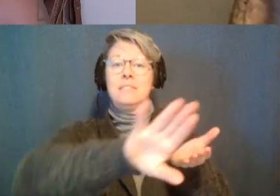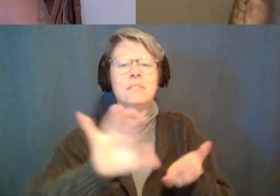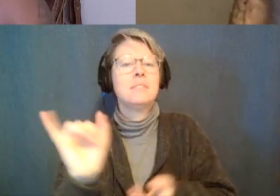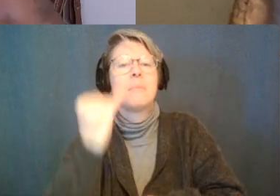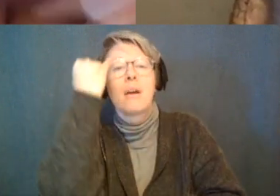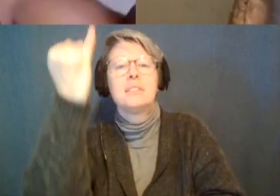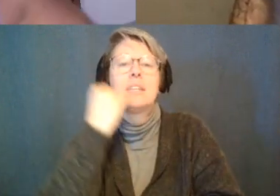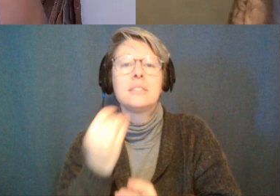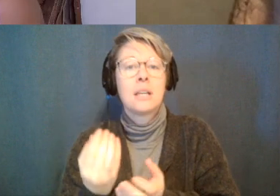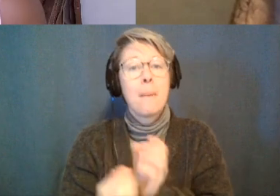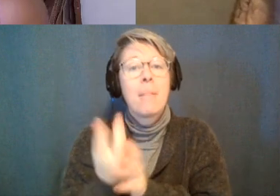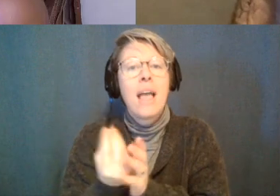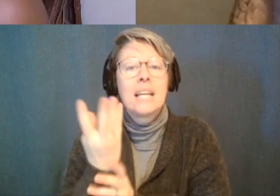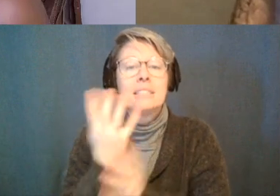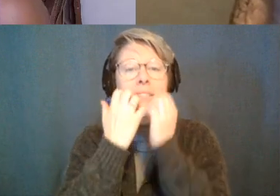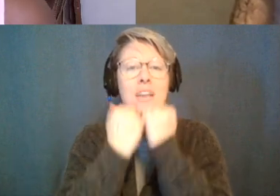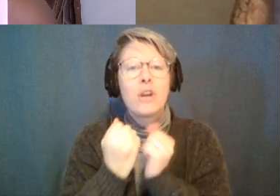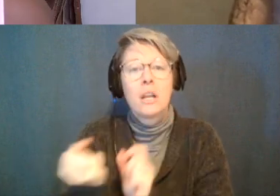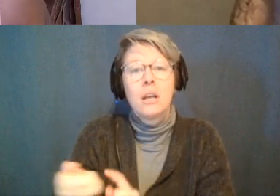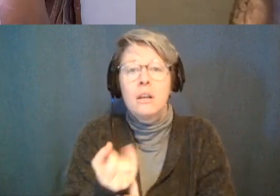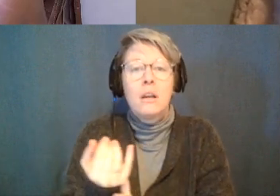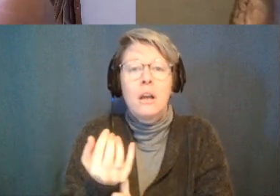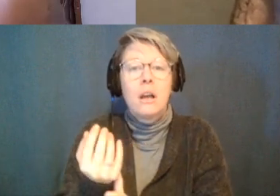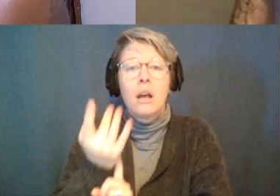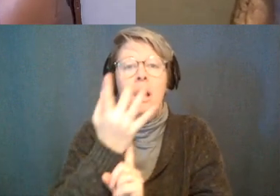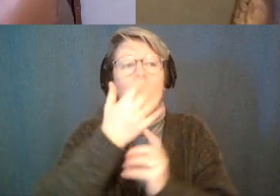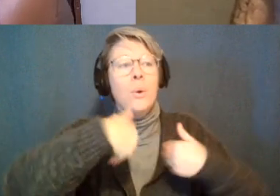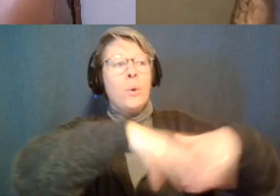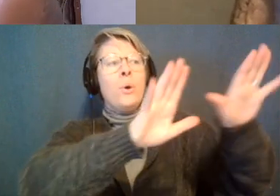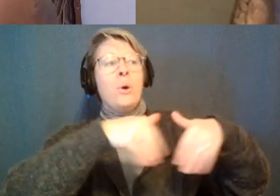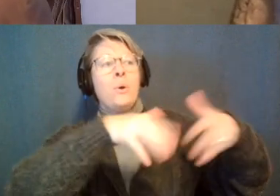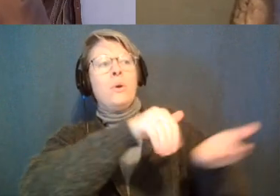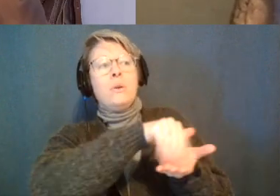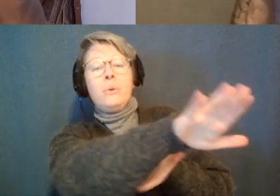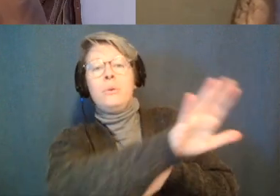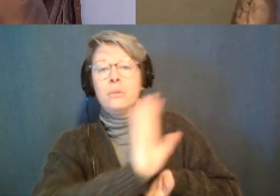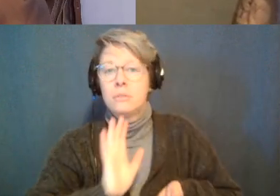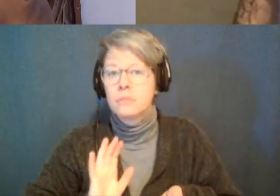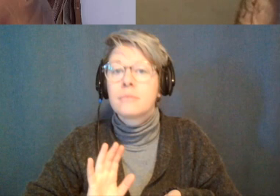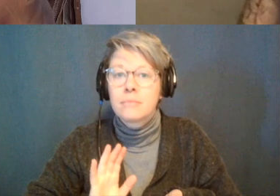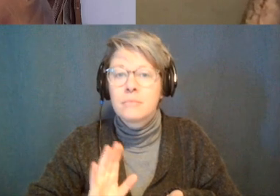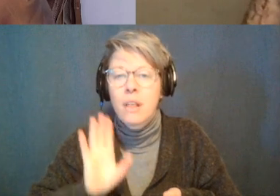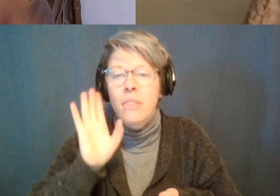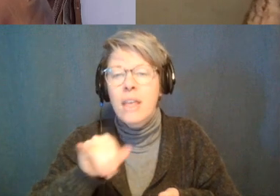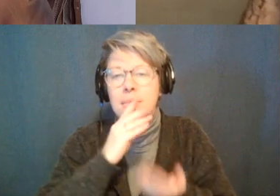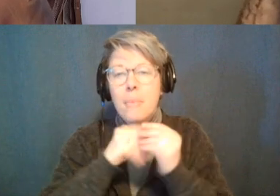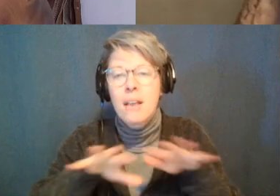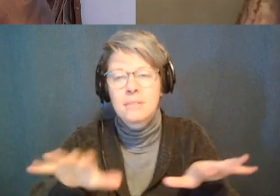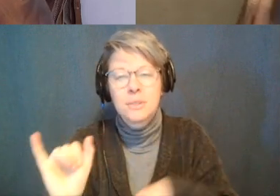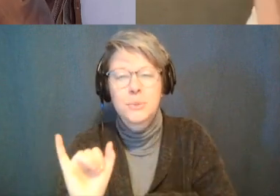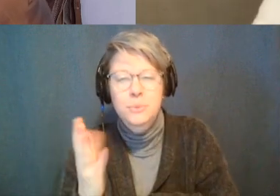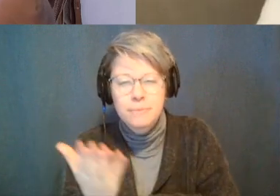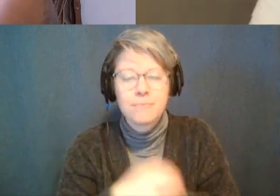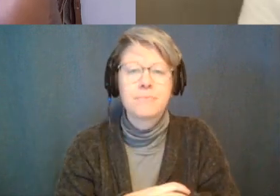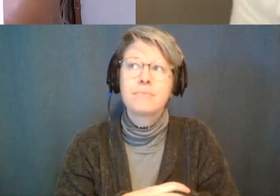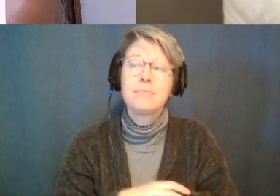sacred plants to release it you know so i think it's a blessing and and one thing too it's like um it's